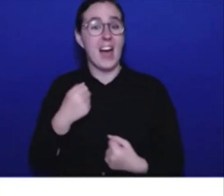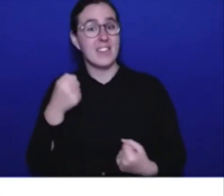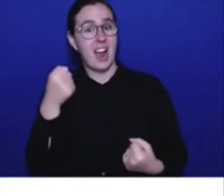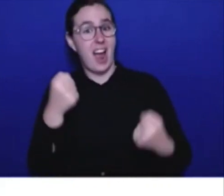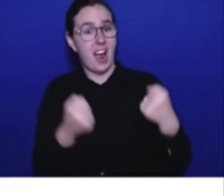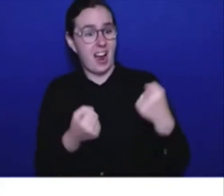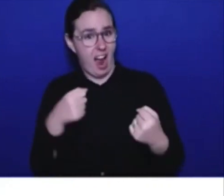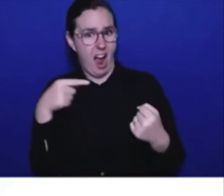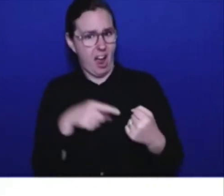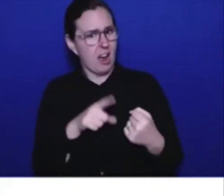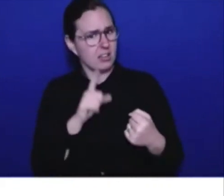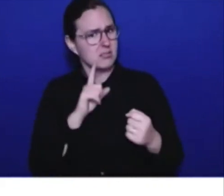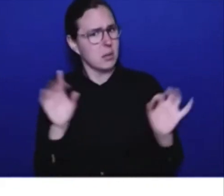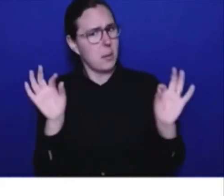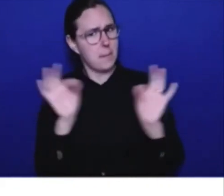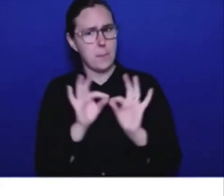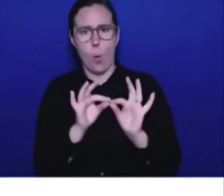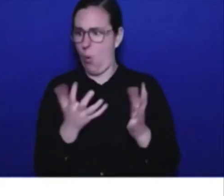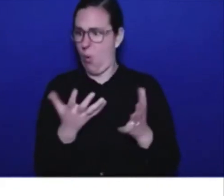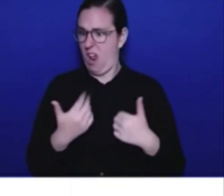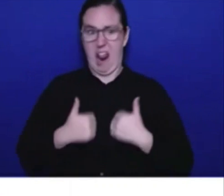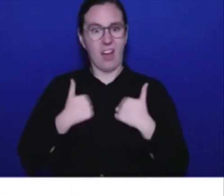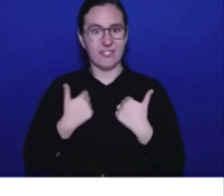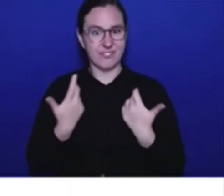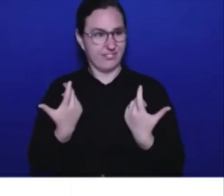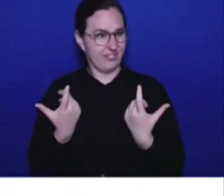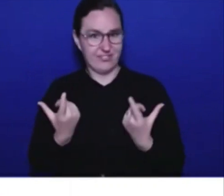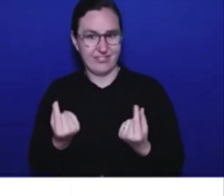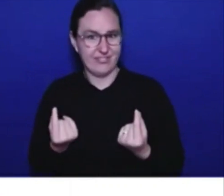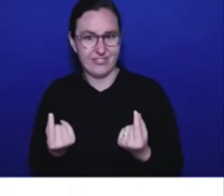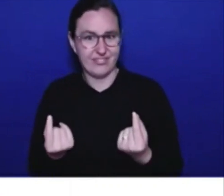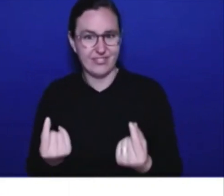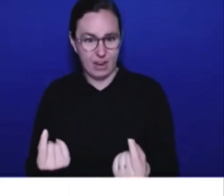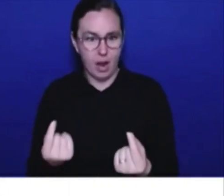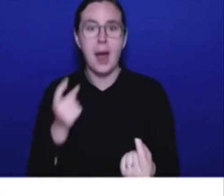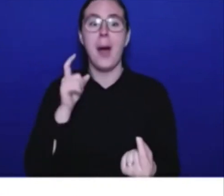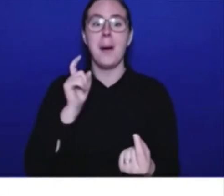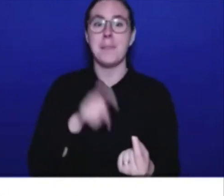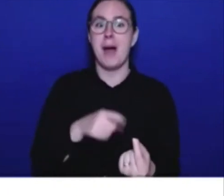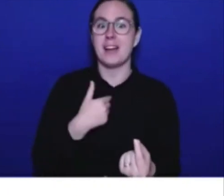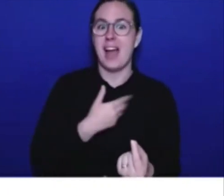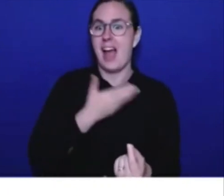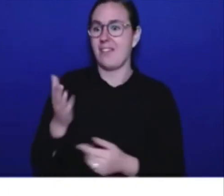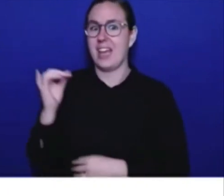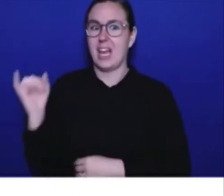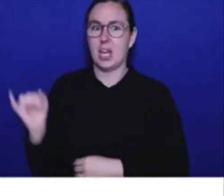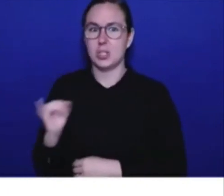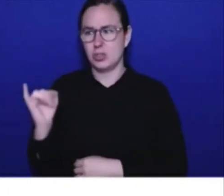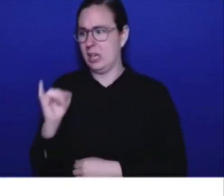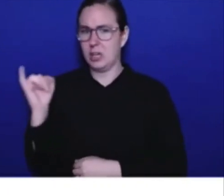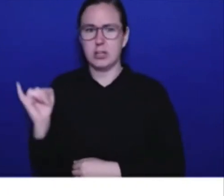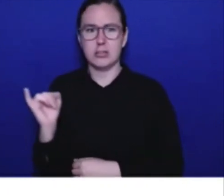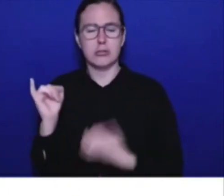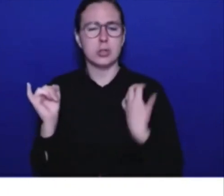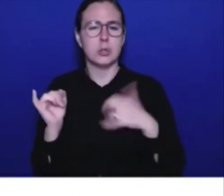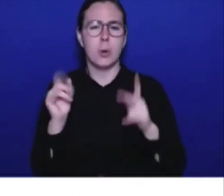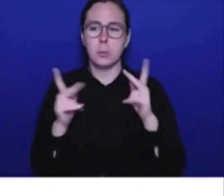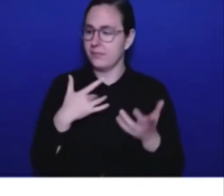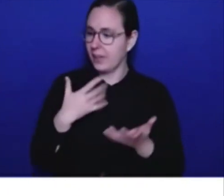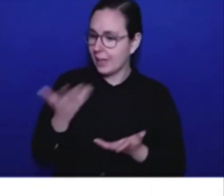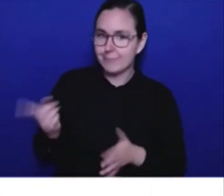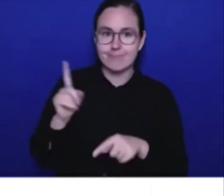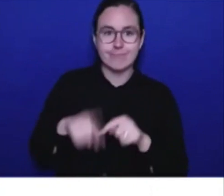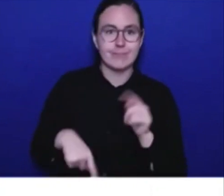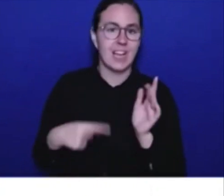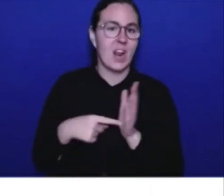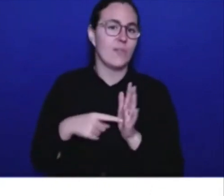owning a car. We're working to build a British Columbia where nobody's left behind, where people don't have to choose between having a job and